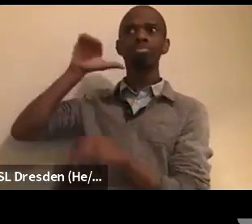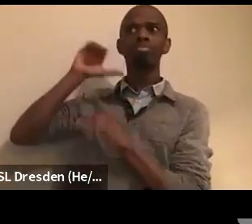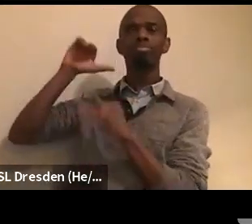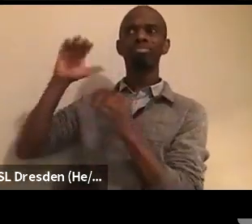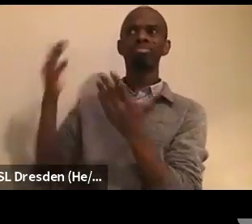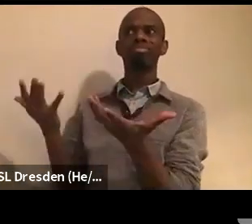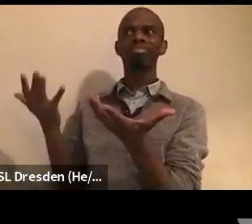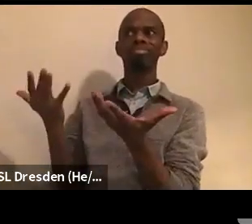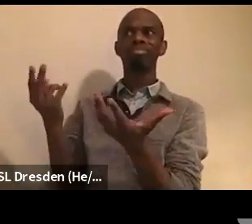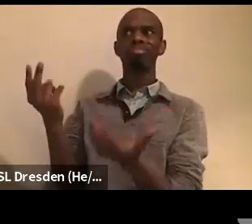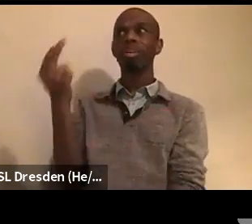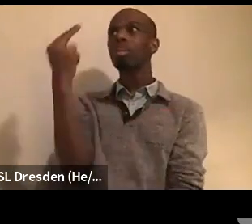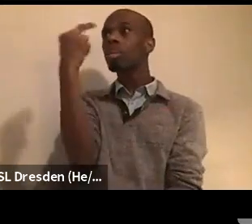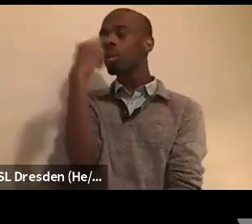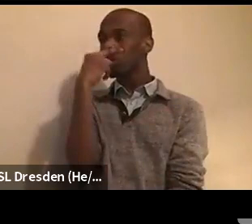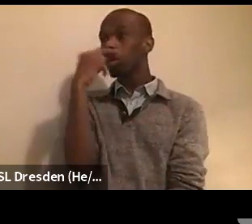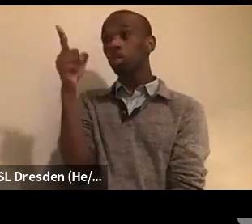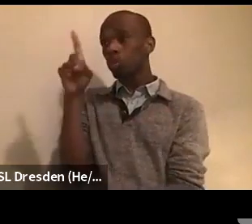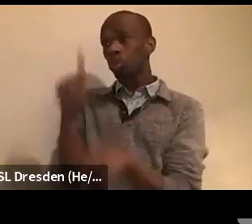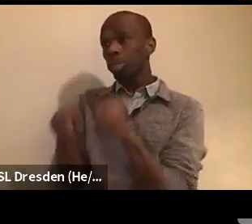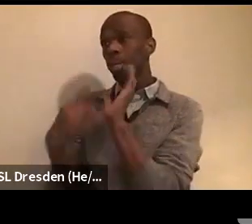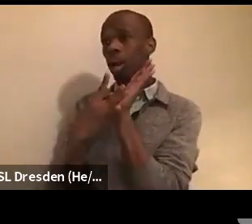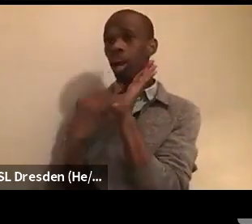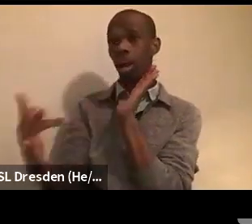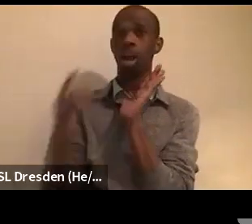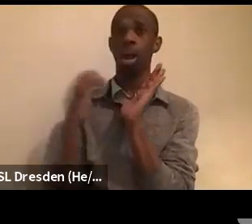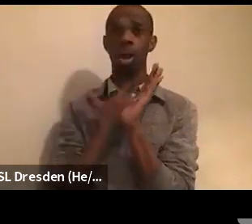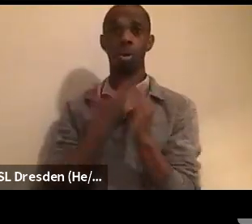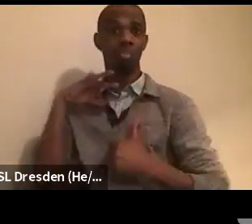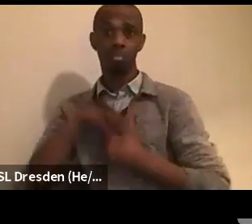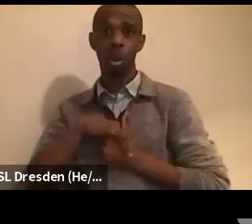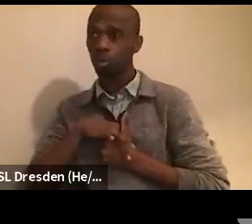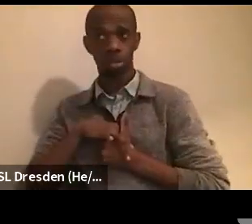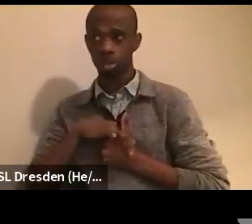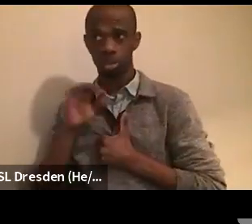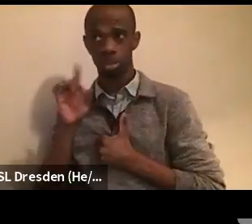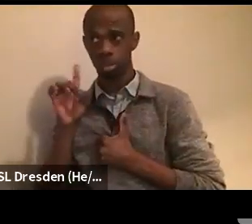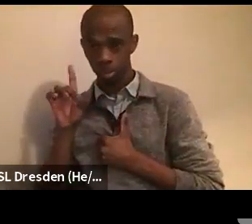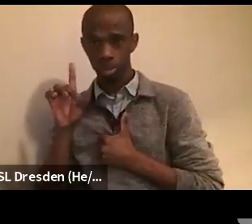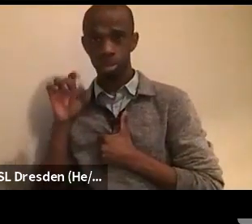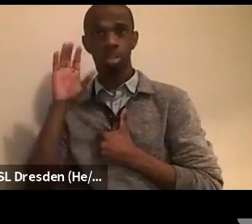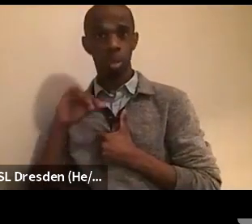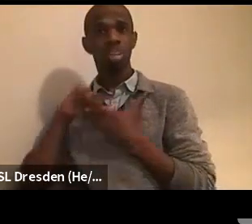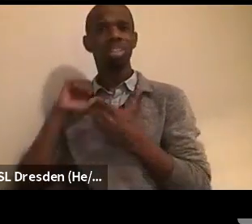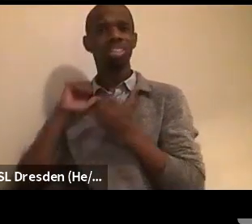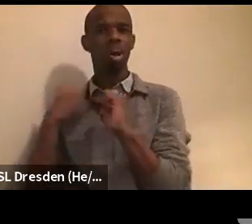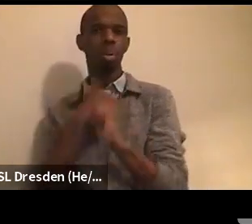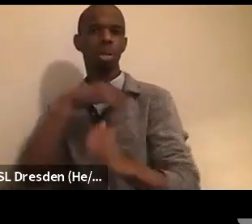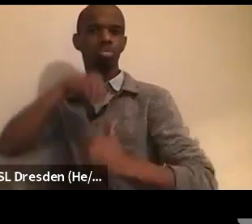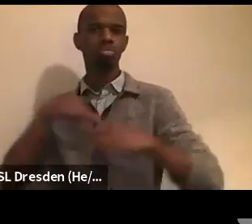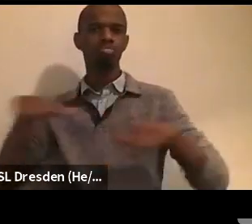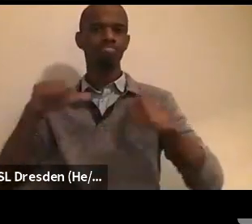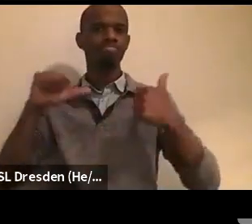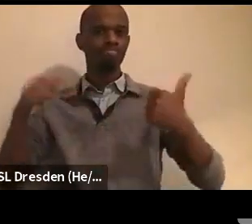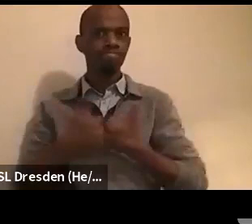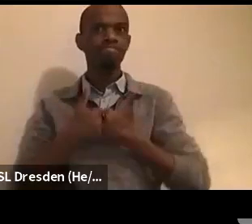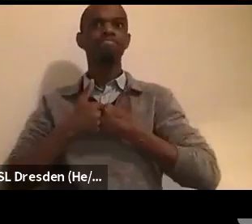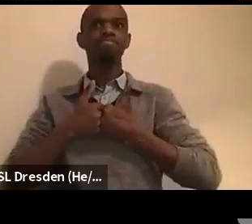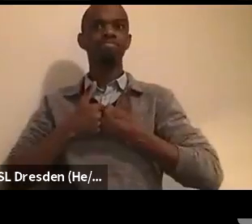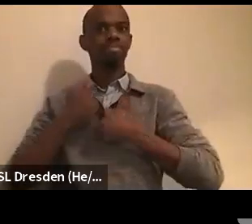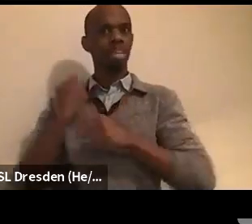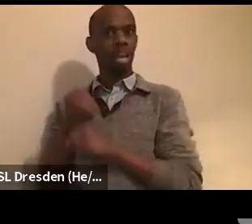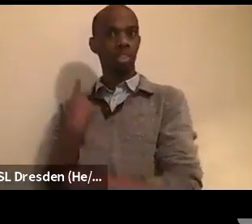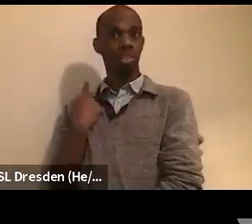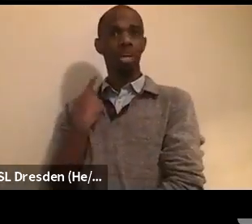just have our votes anymore. And that's how we entered into this, um, race, uh, last year as well. Um, not just at the